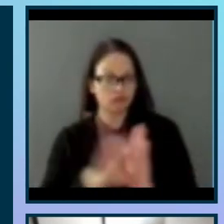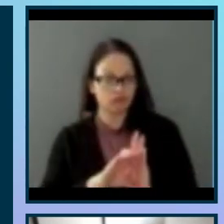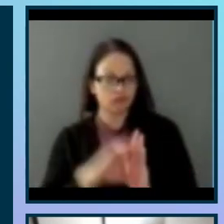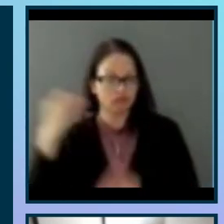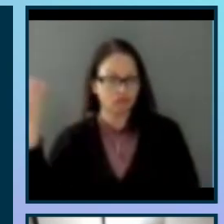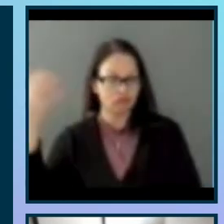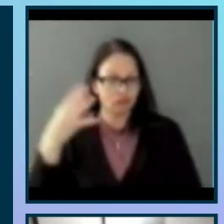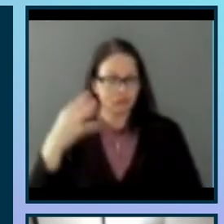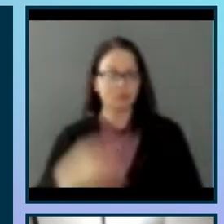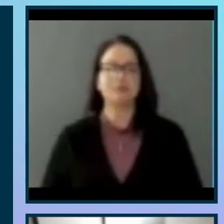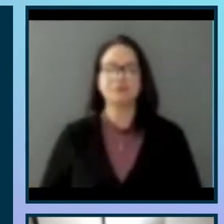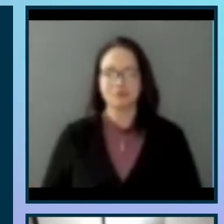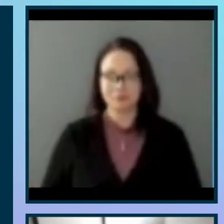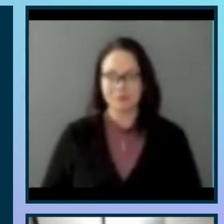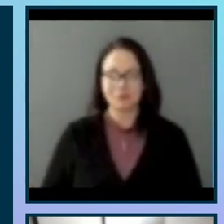the screen.